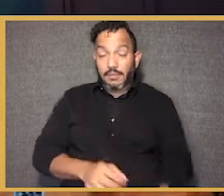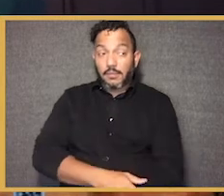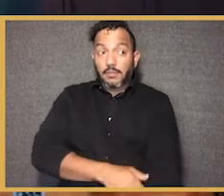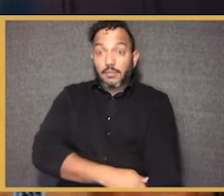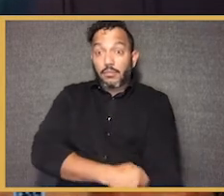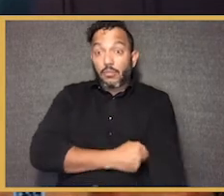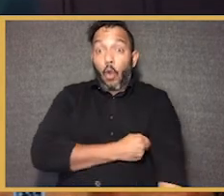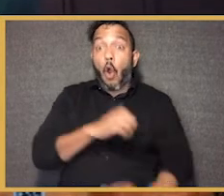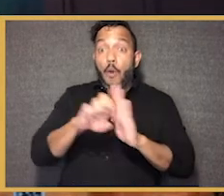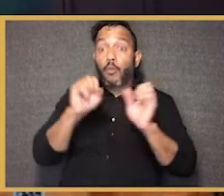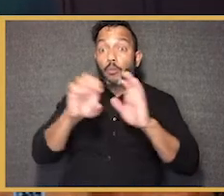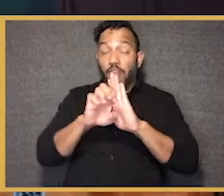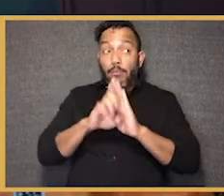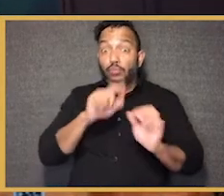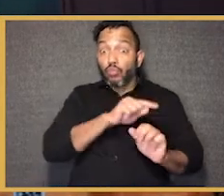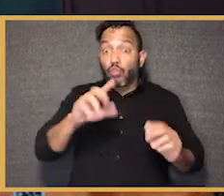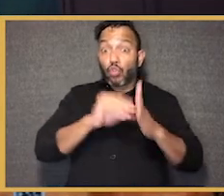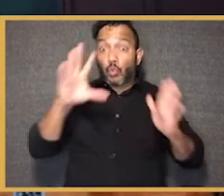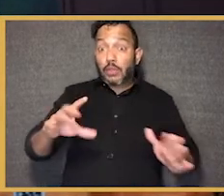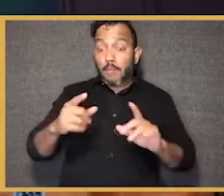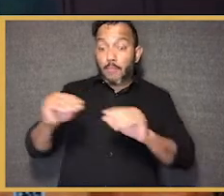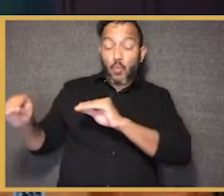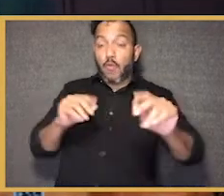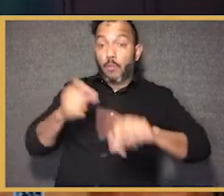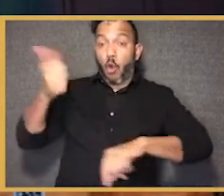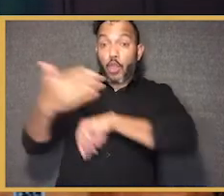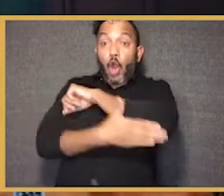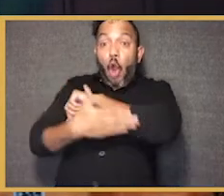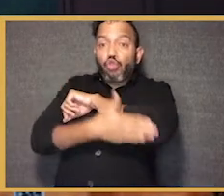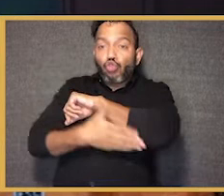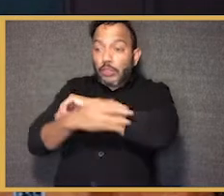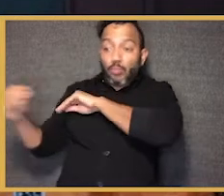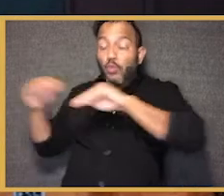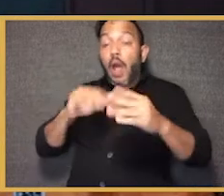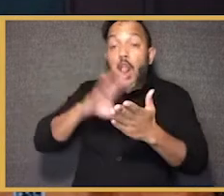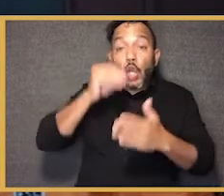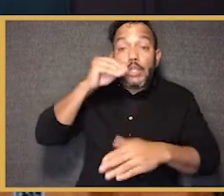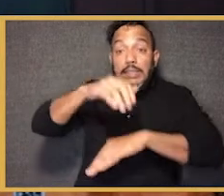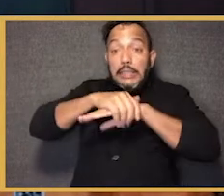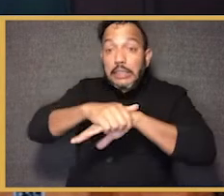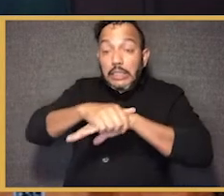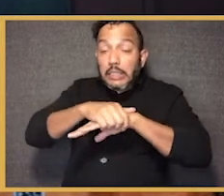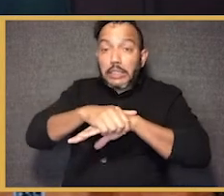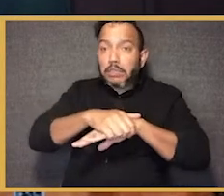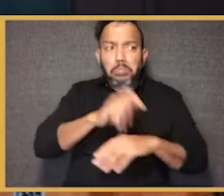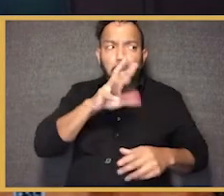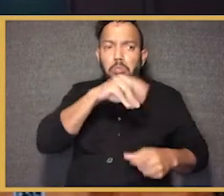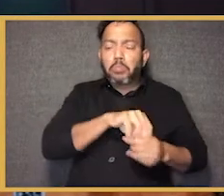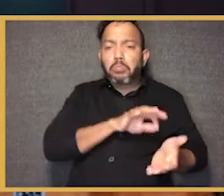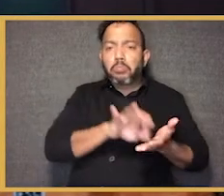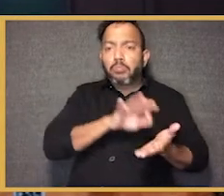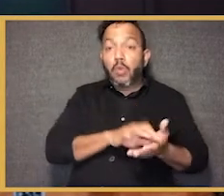rendered, for example, English learners invisible, where they would report their results. it's only for kids who spoke English at